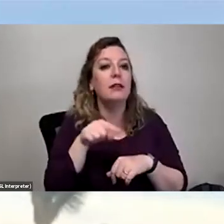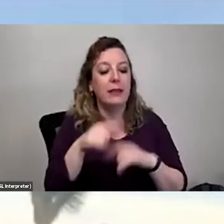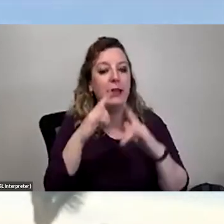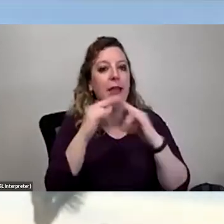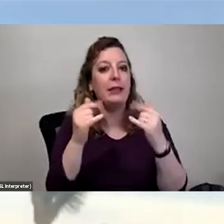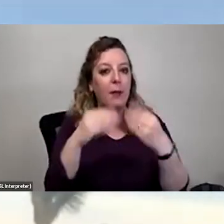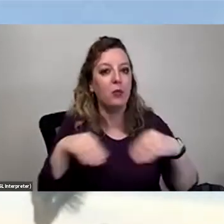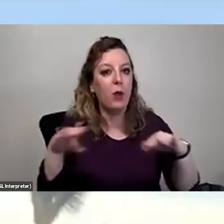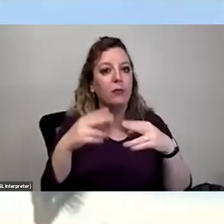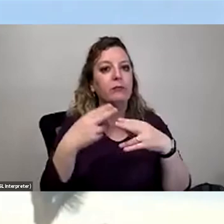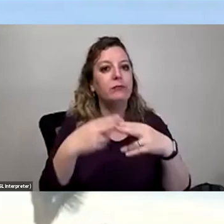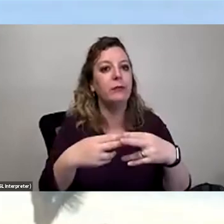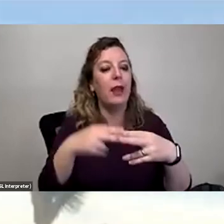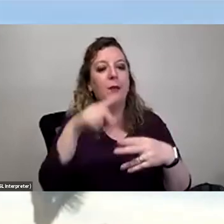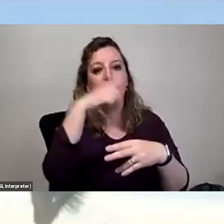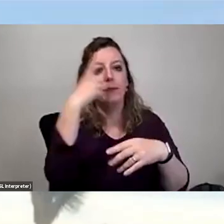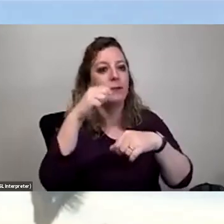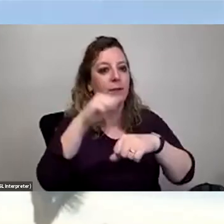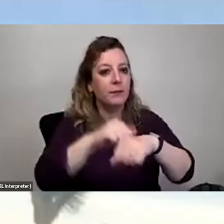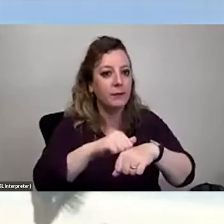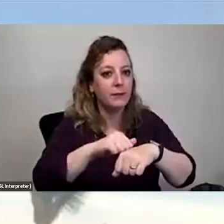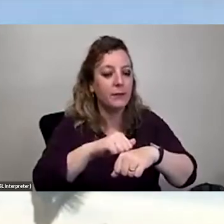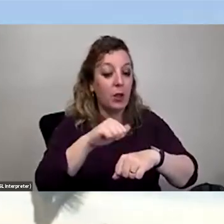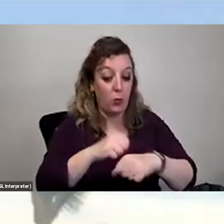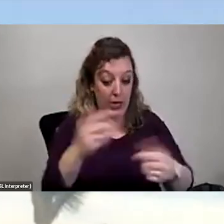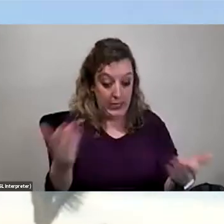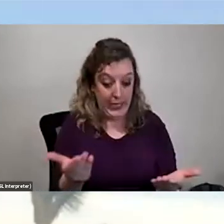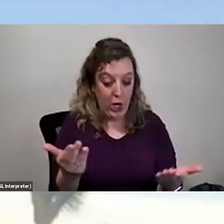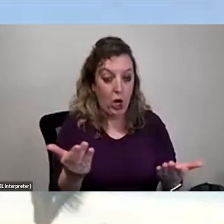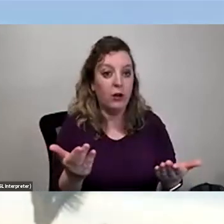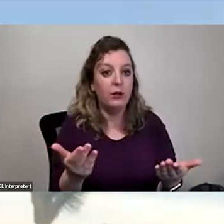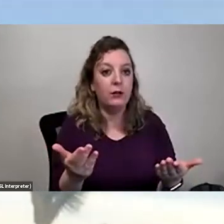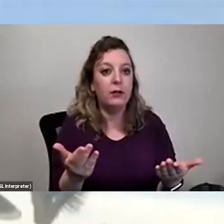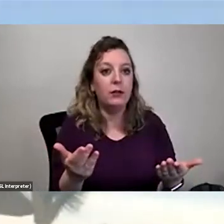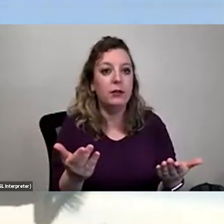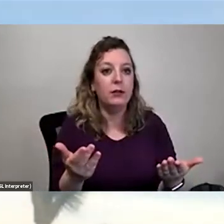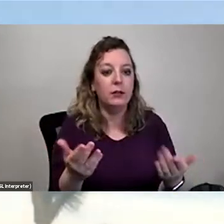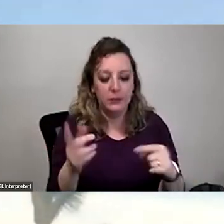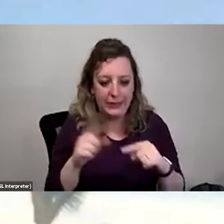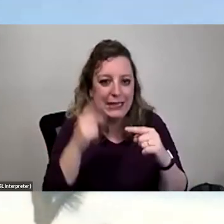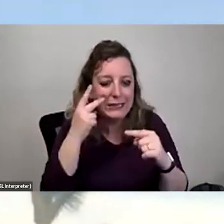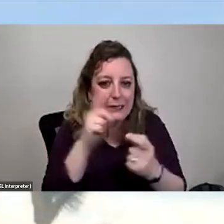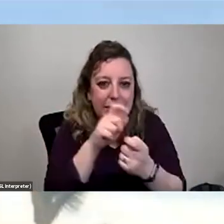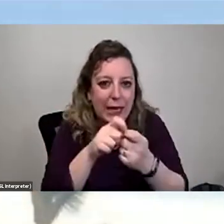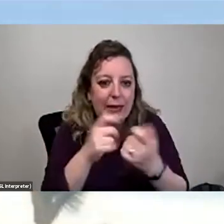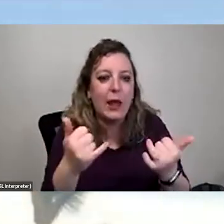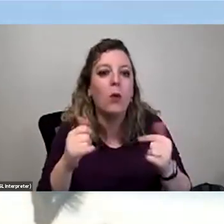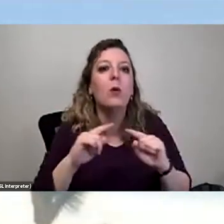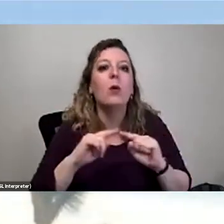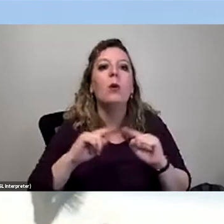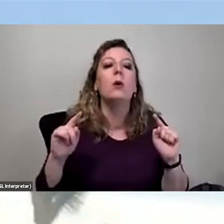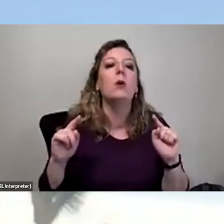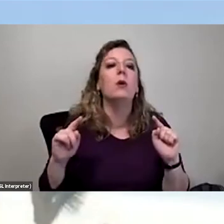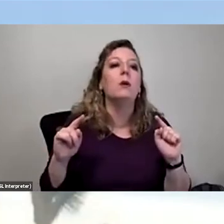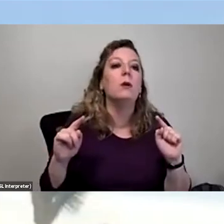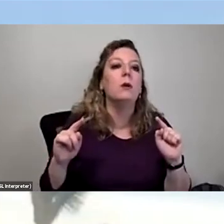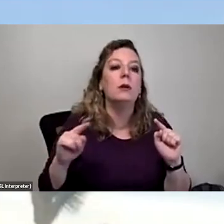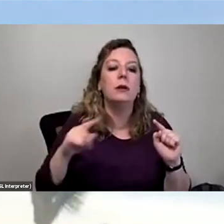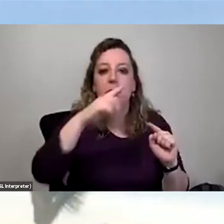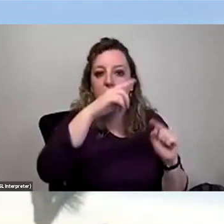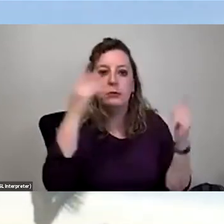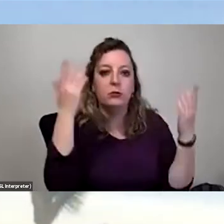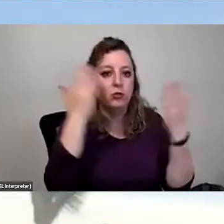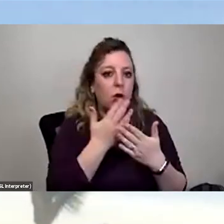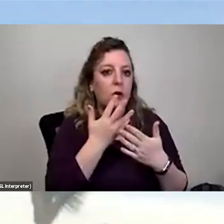is named Black Rock because the rocks here, none of which are right here, sadly, are a dark